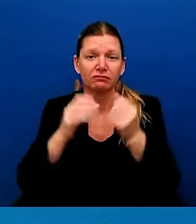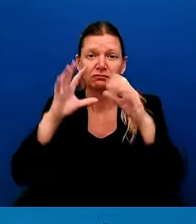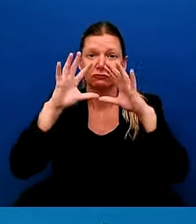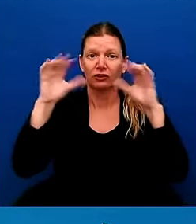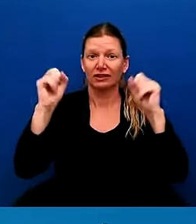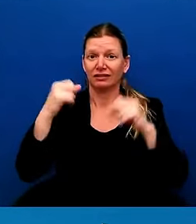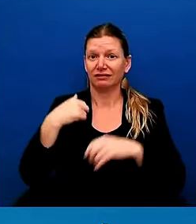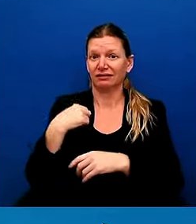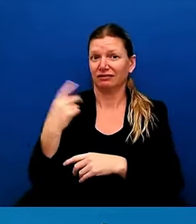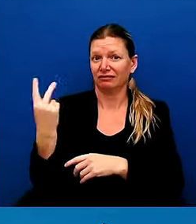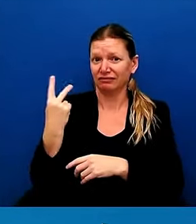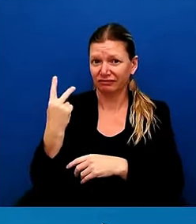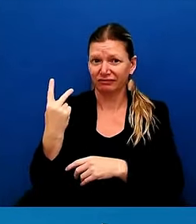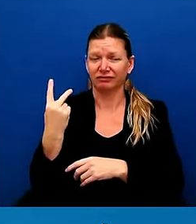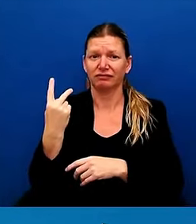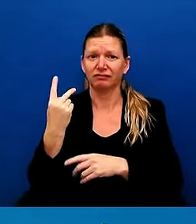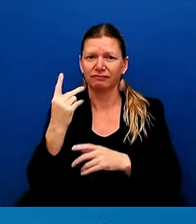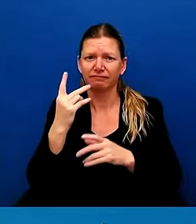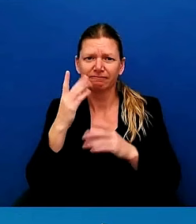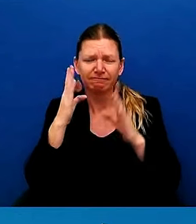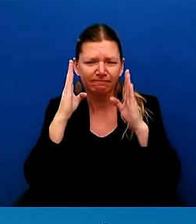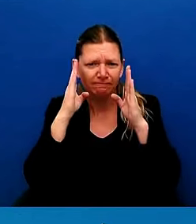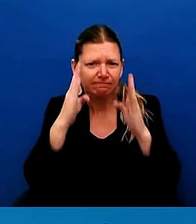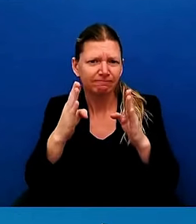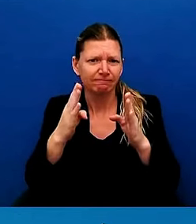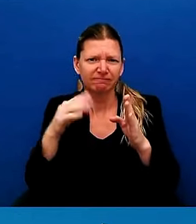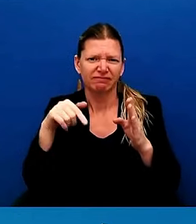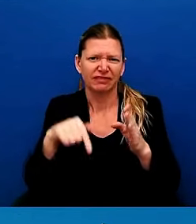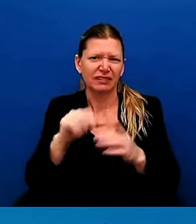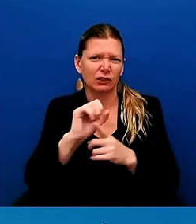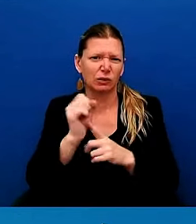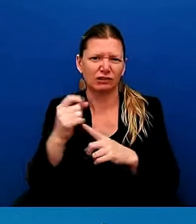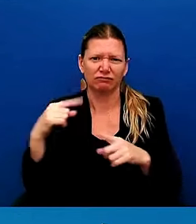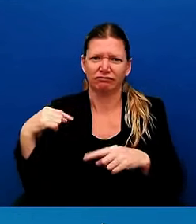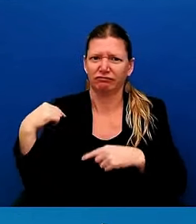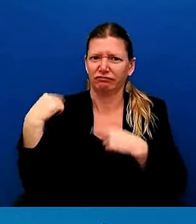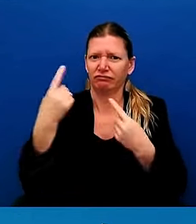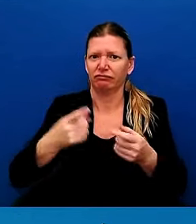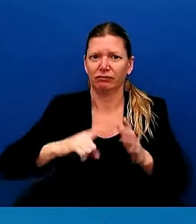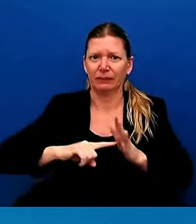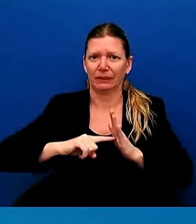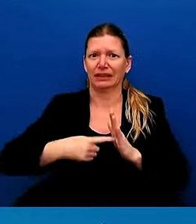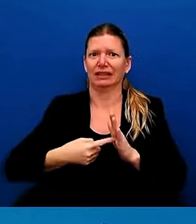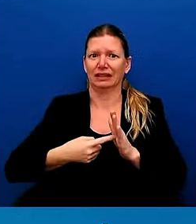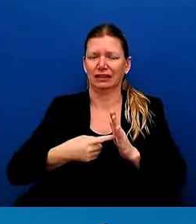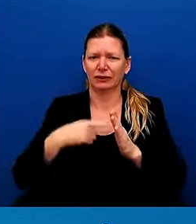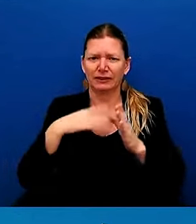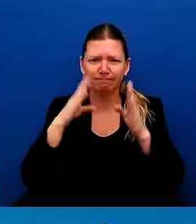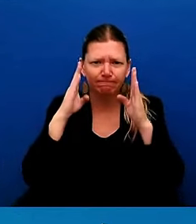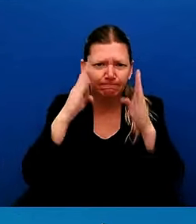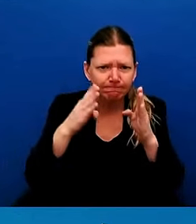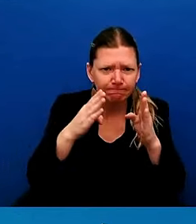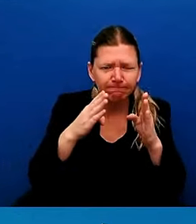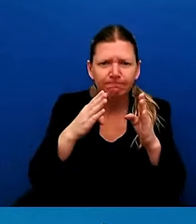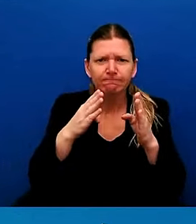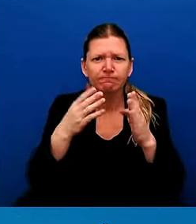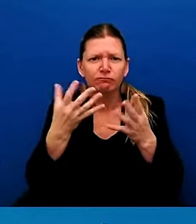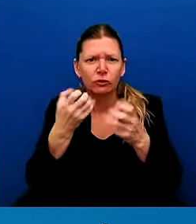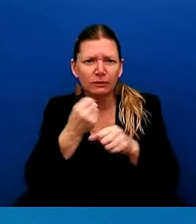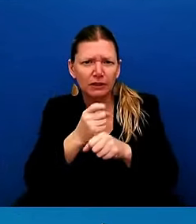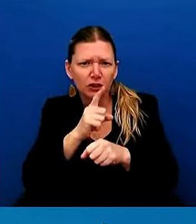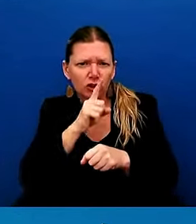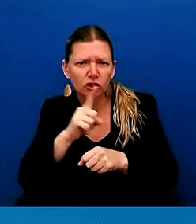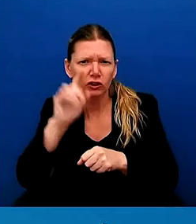the beginning to what we need to do to make sure the federal resources hit the ground as quickly as possible.